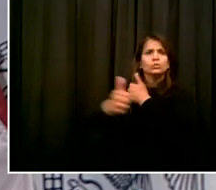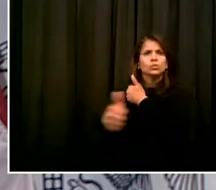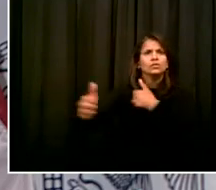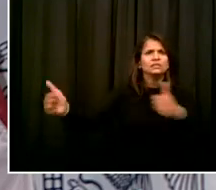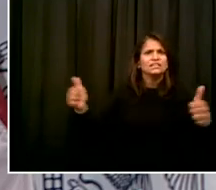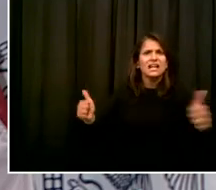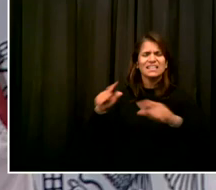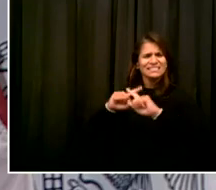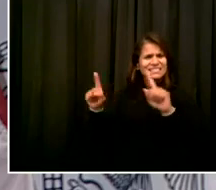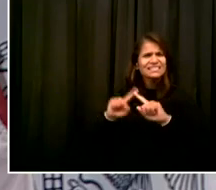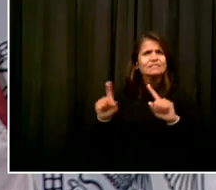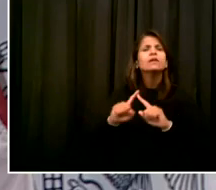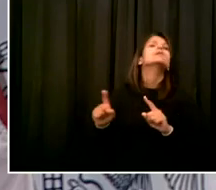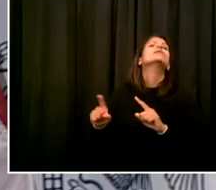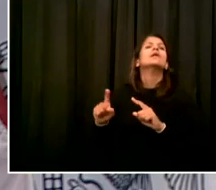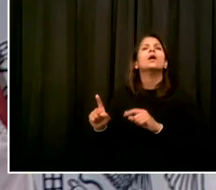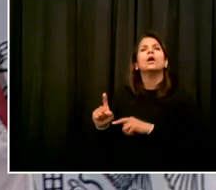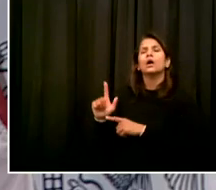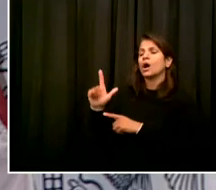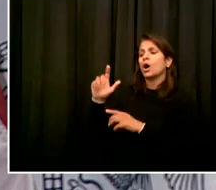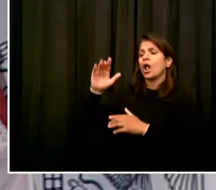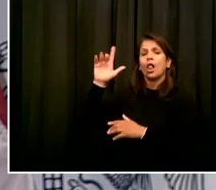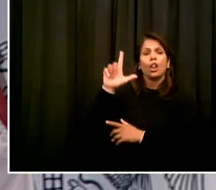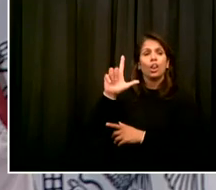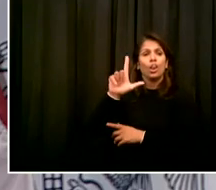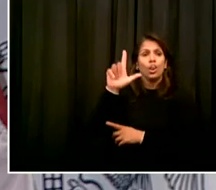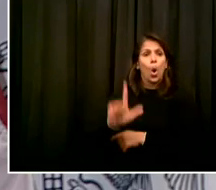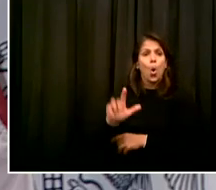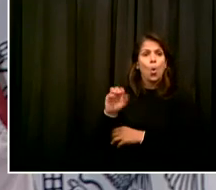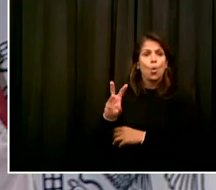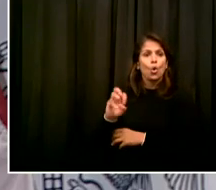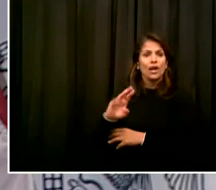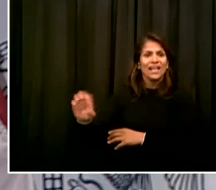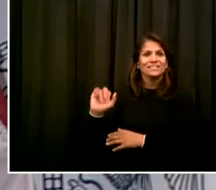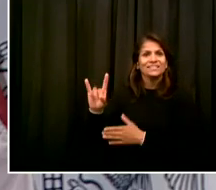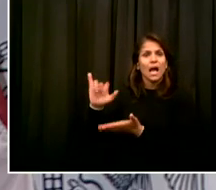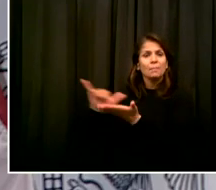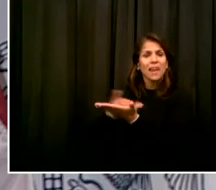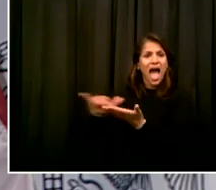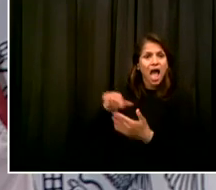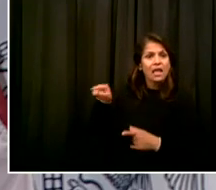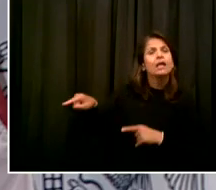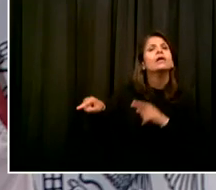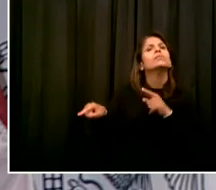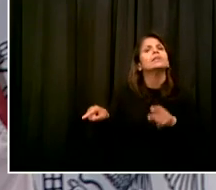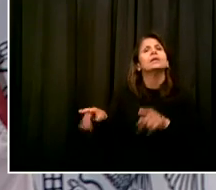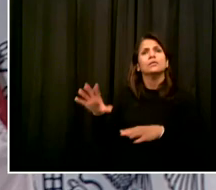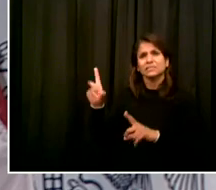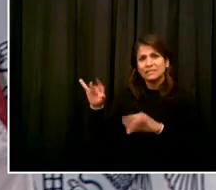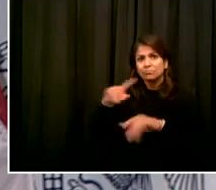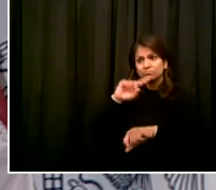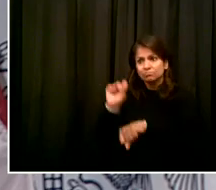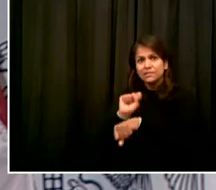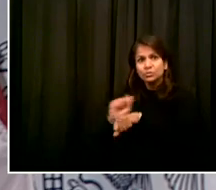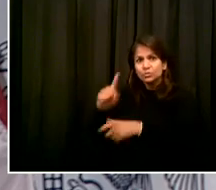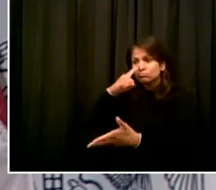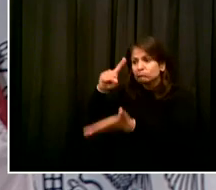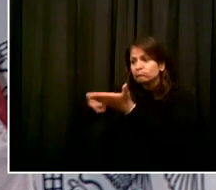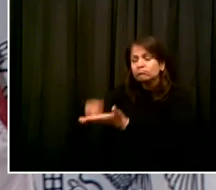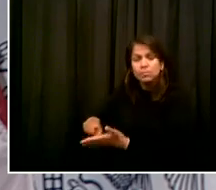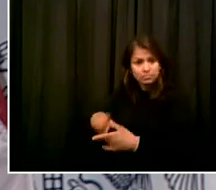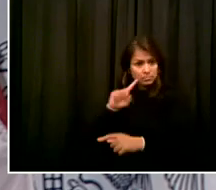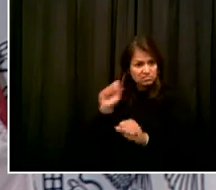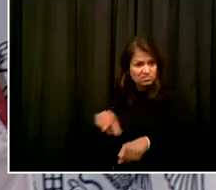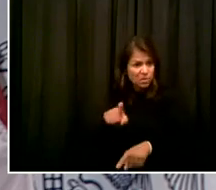in that case? And is this length of an investigation acceptable to you? Yeah, Jake, as I understand it, it's the